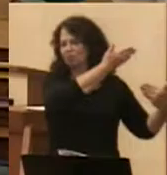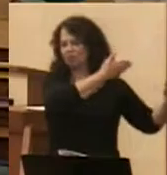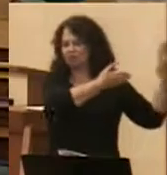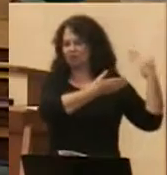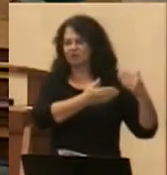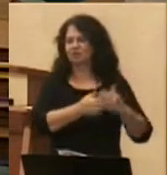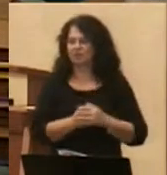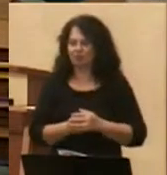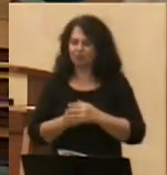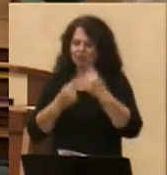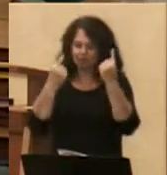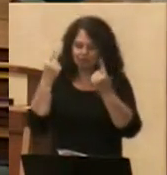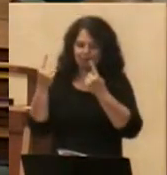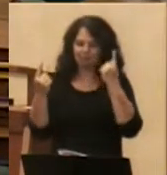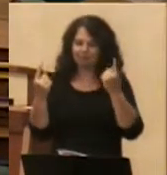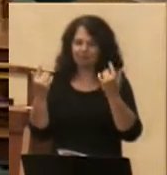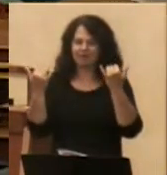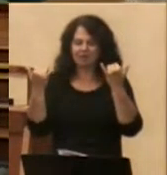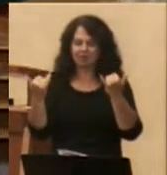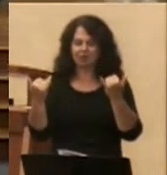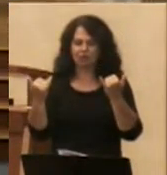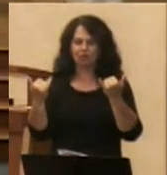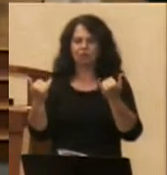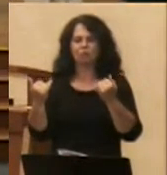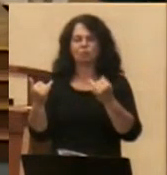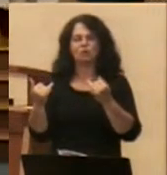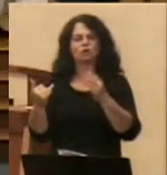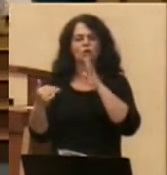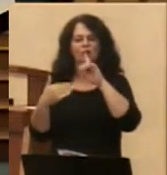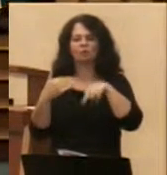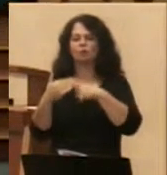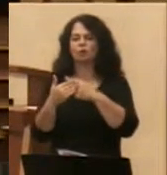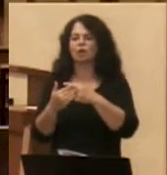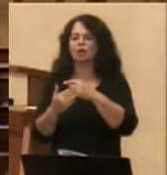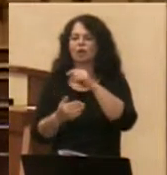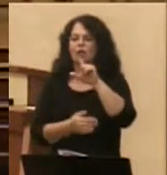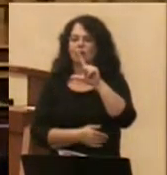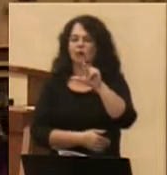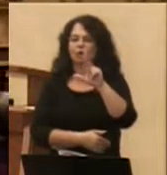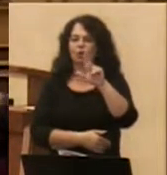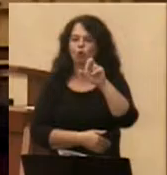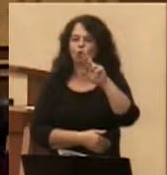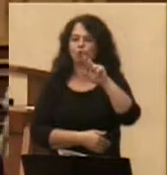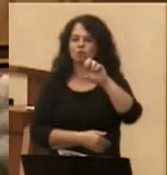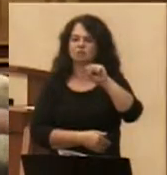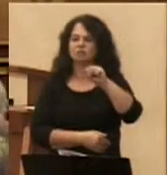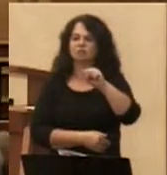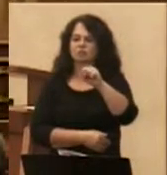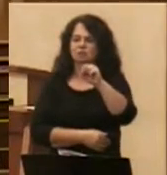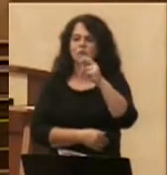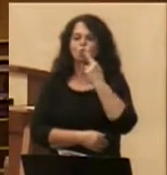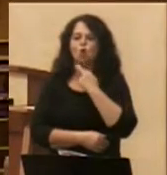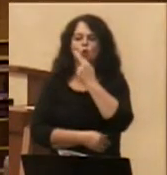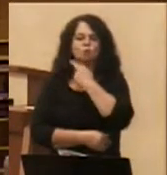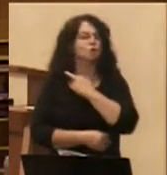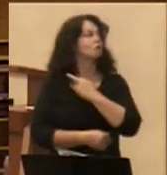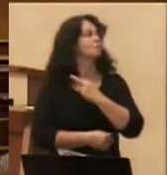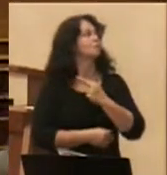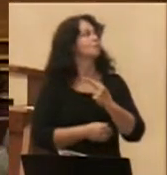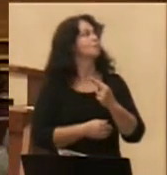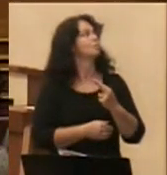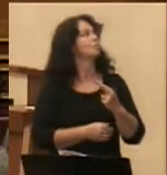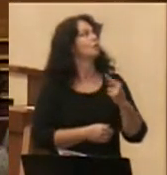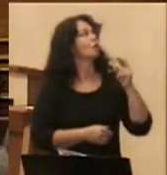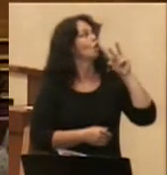faith. But we need to move to Luther's rose. We can move to our next picture and see how this